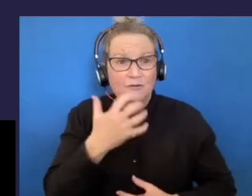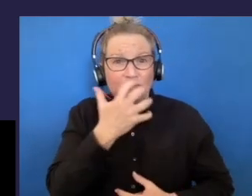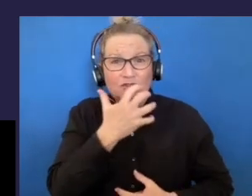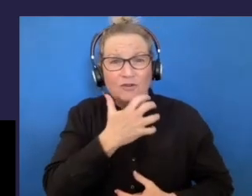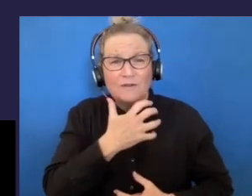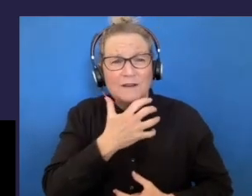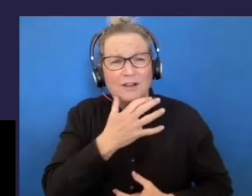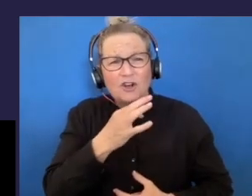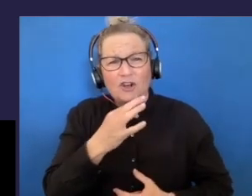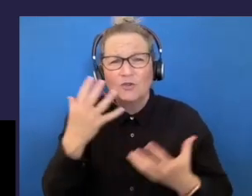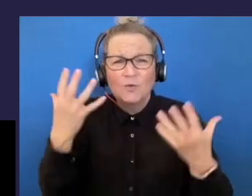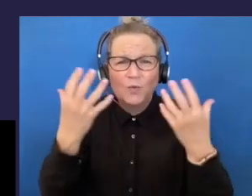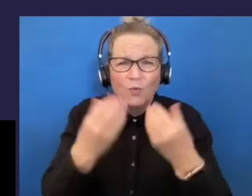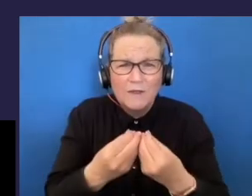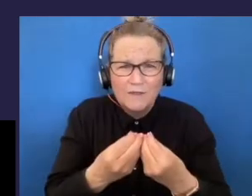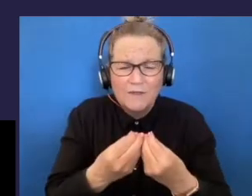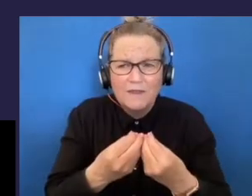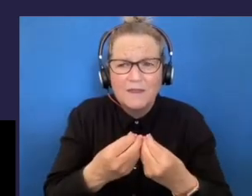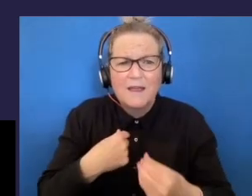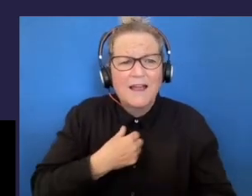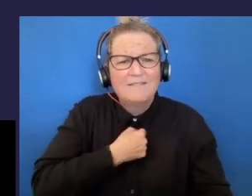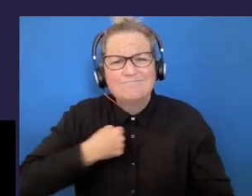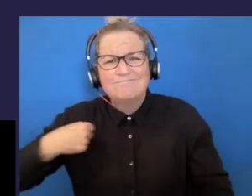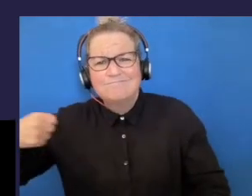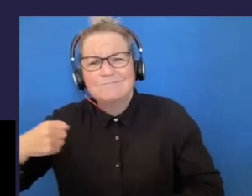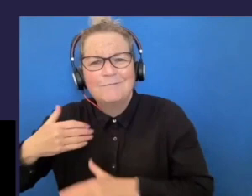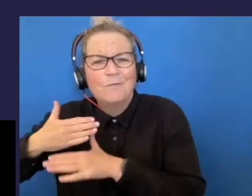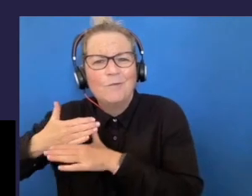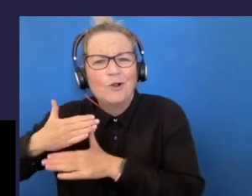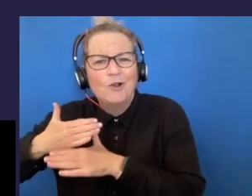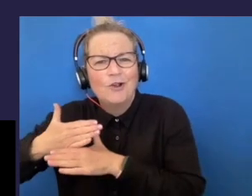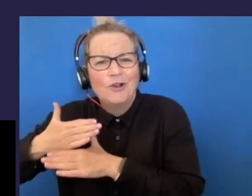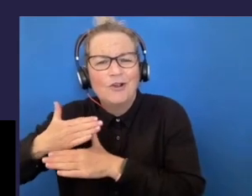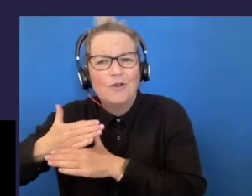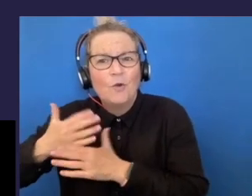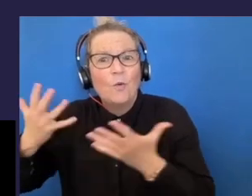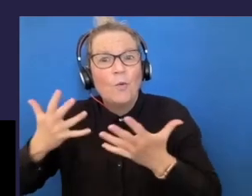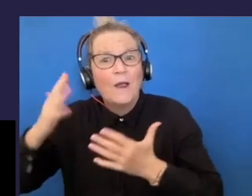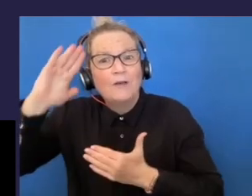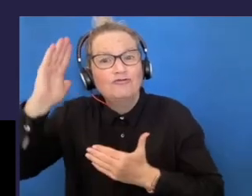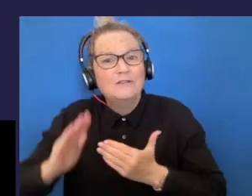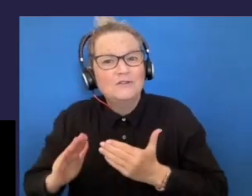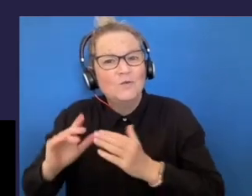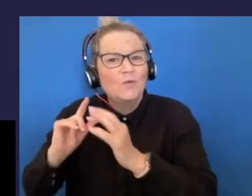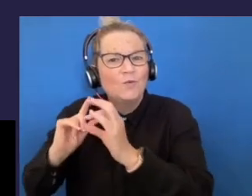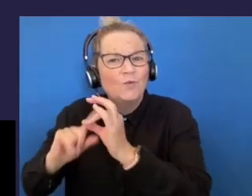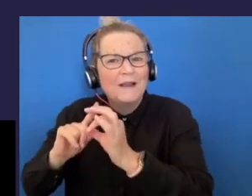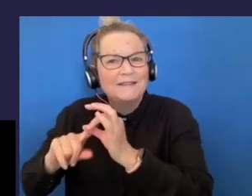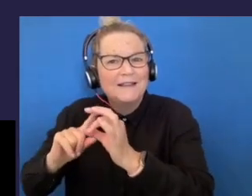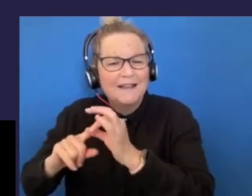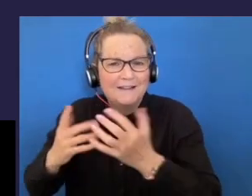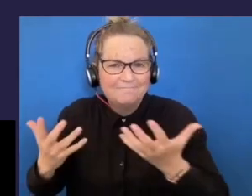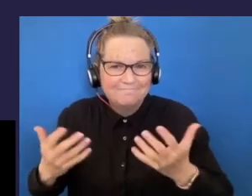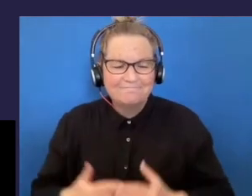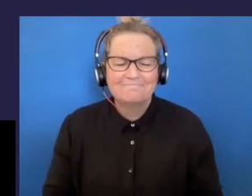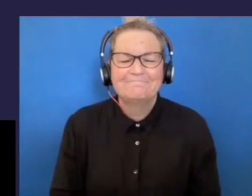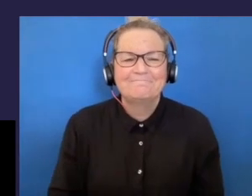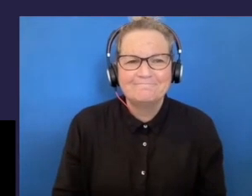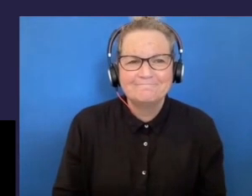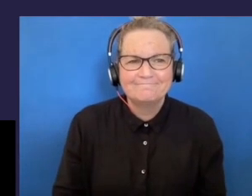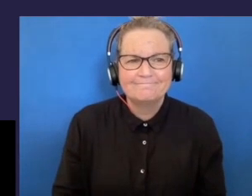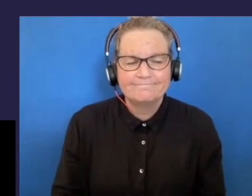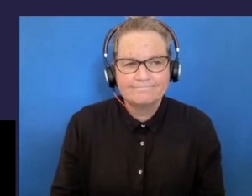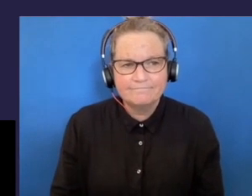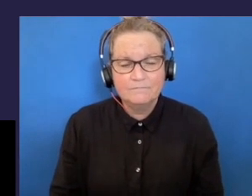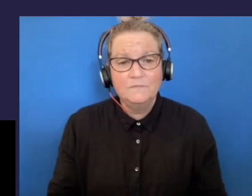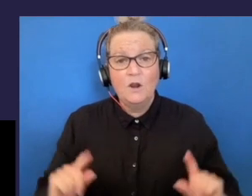live with you all today as I've been called away with work commitments in regional Queensland. As we get started, I would like to